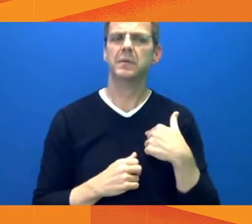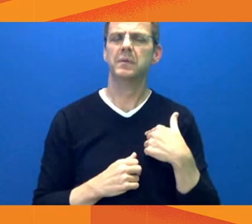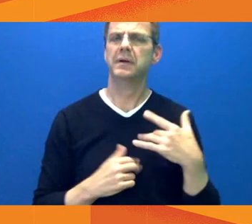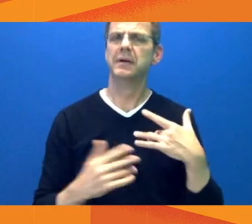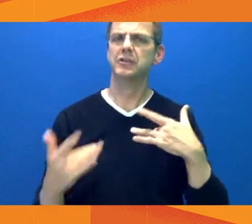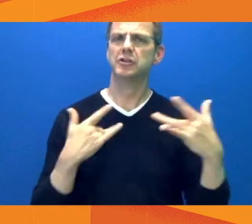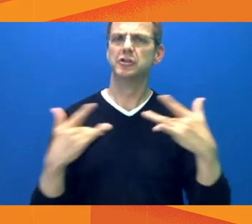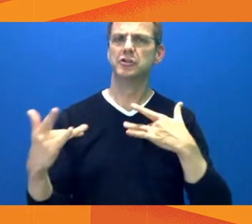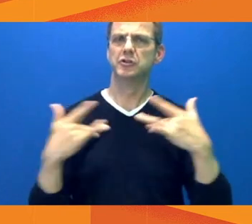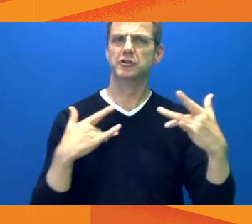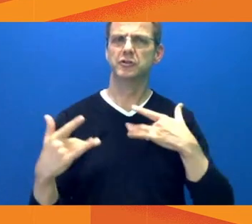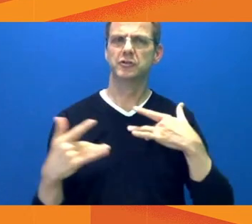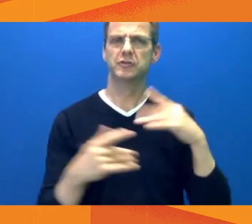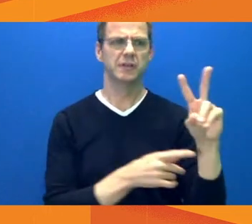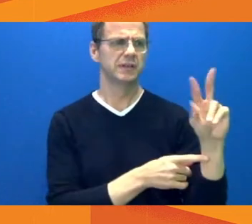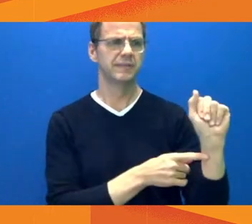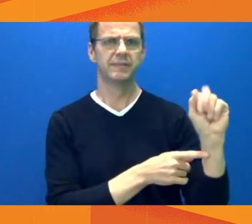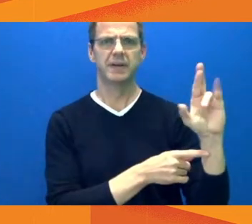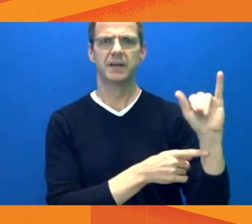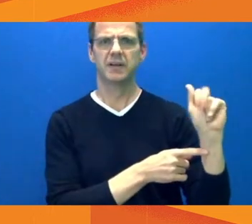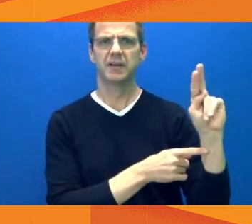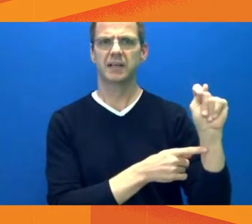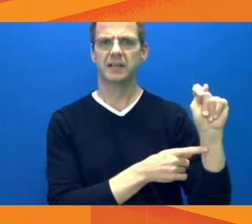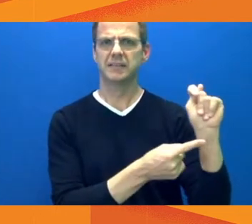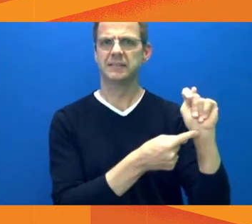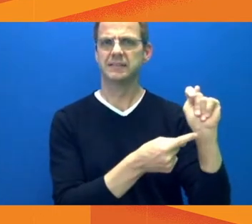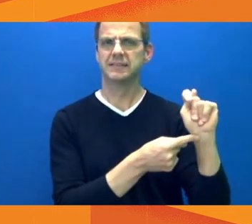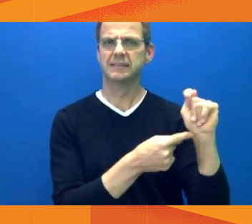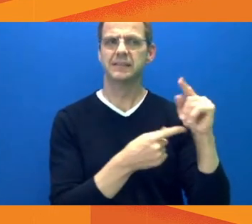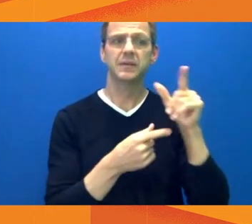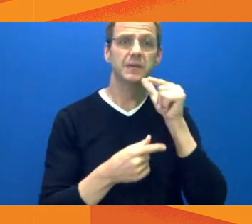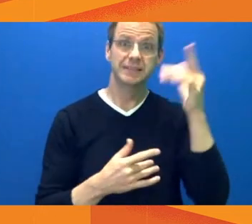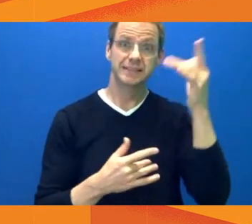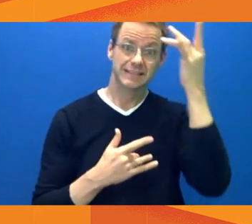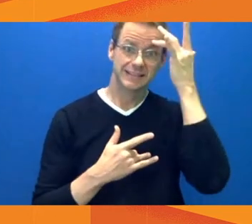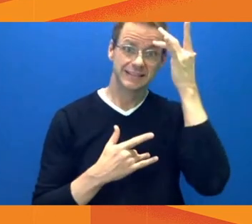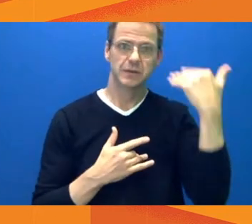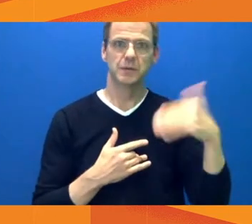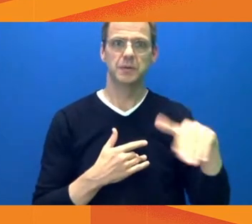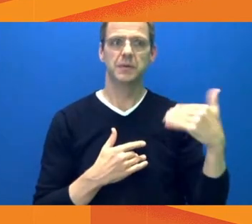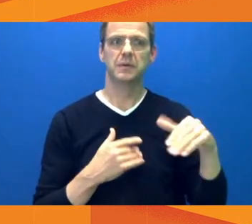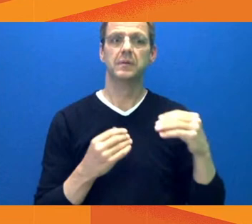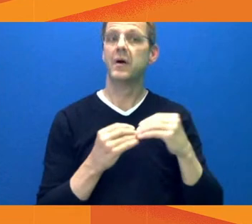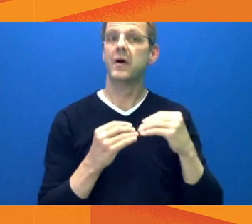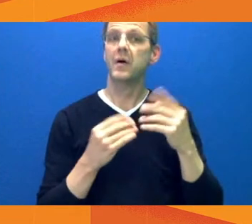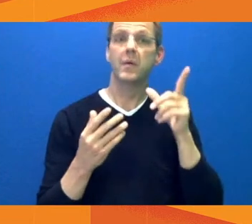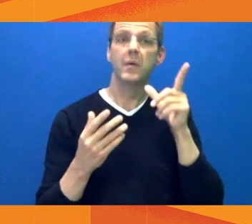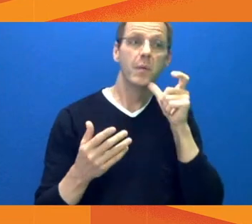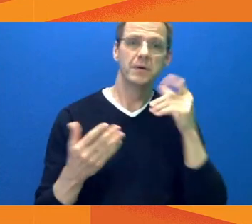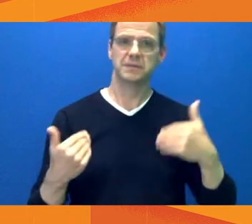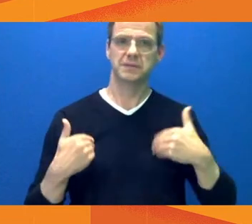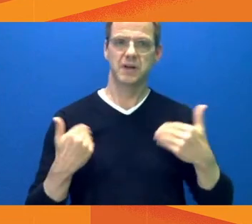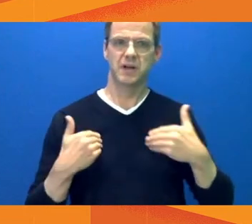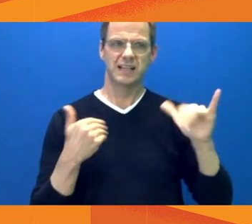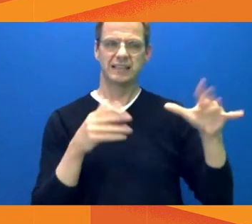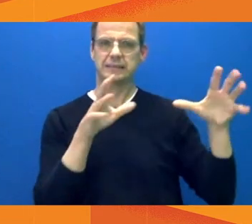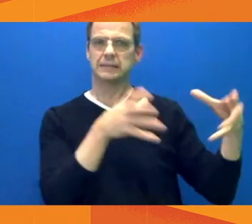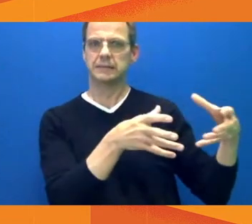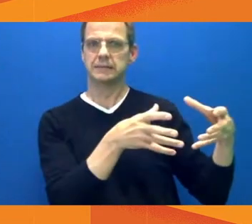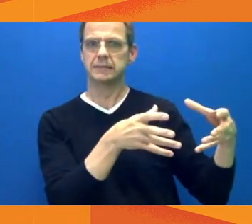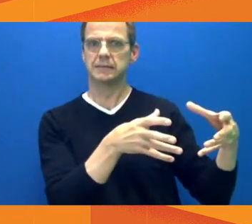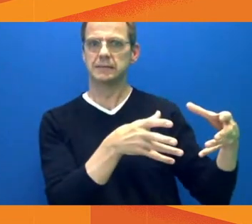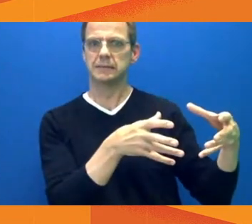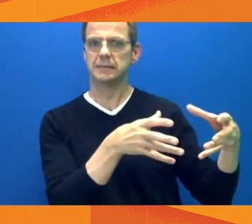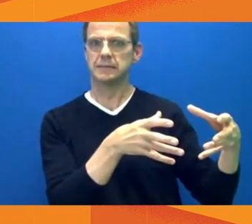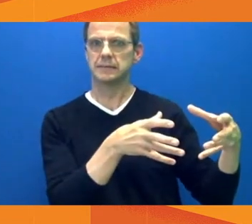shift in who's getting sick with COVID and winding up in the hospital. A younger population that is still weeks or months away from